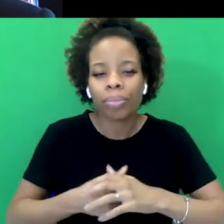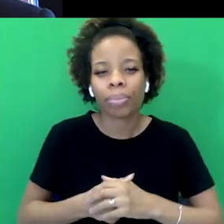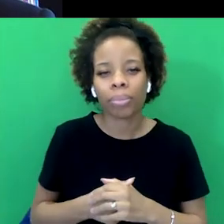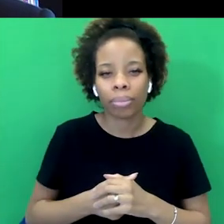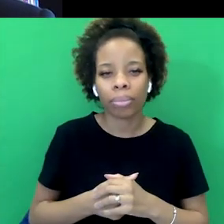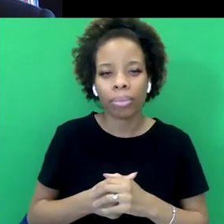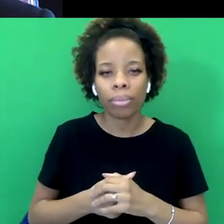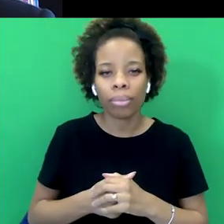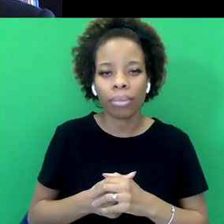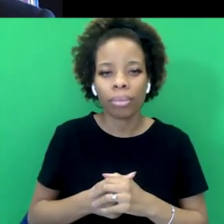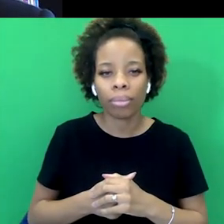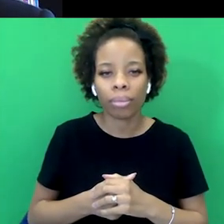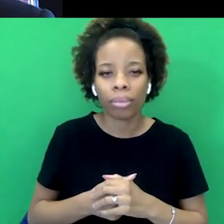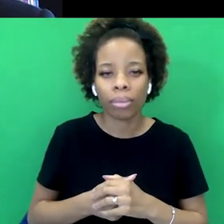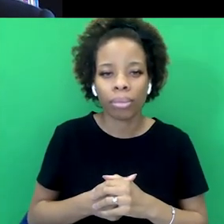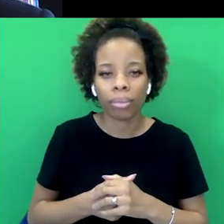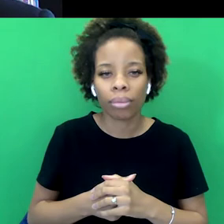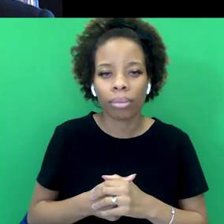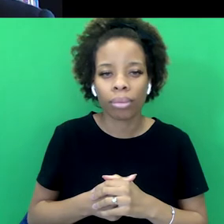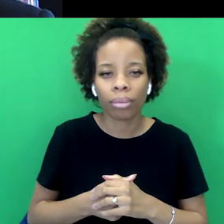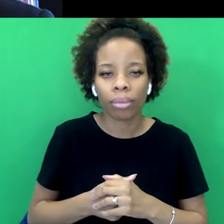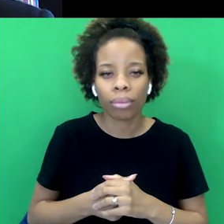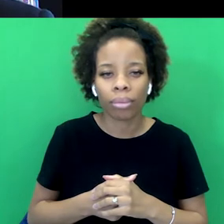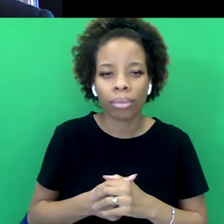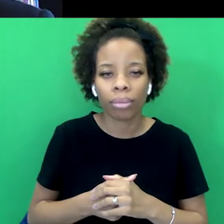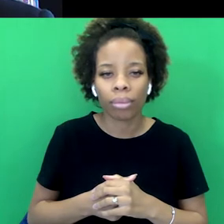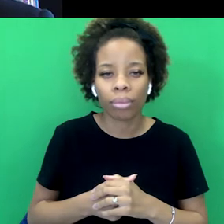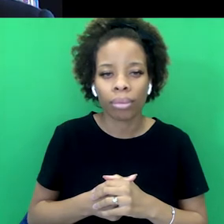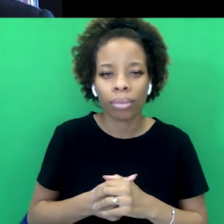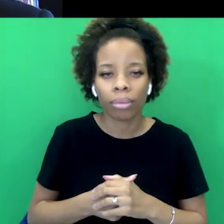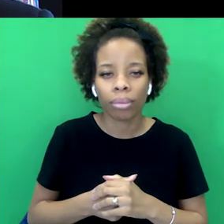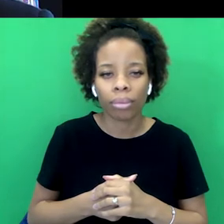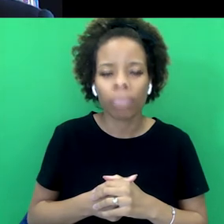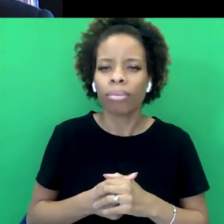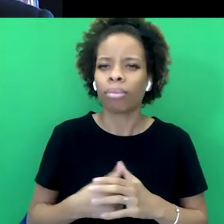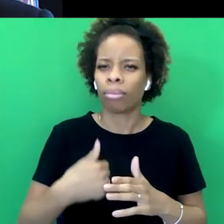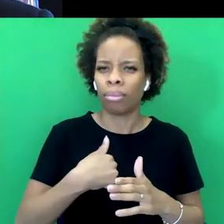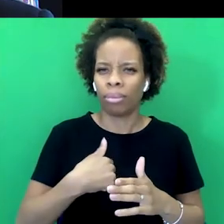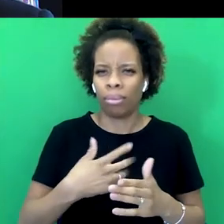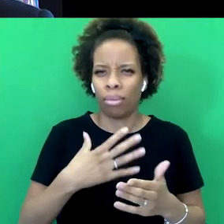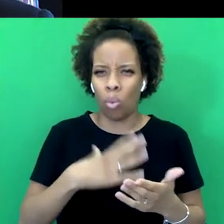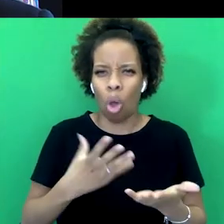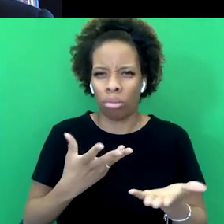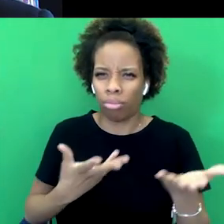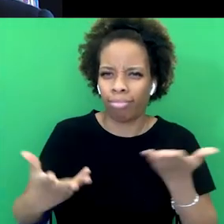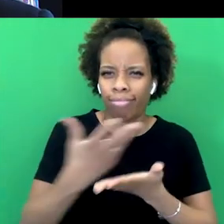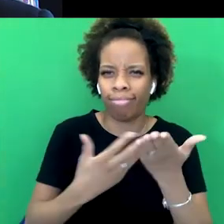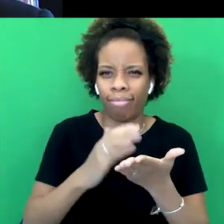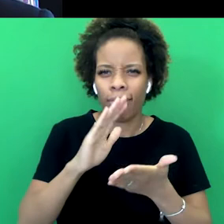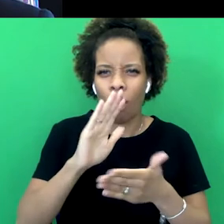-glorifying account of abolishing slavery that we have in the UK,